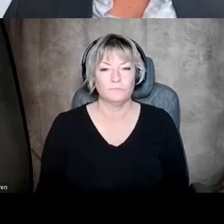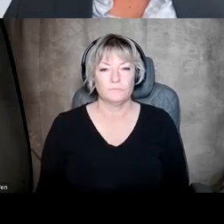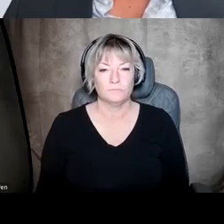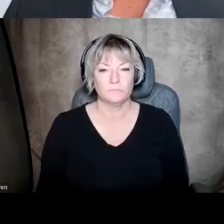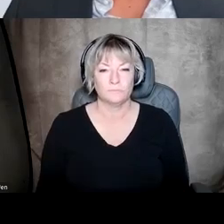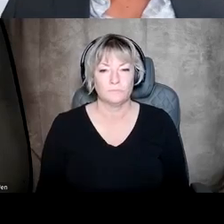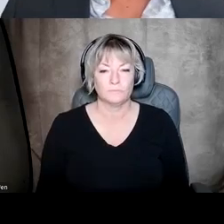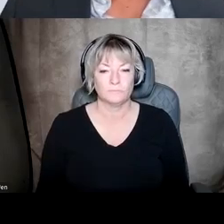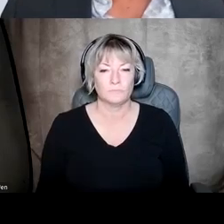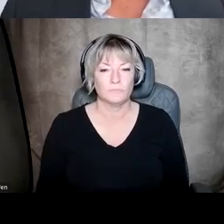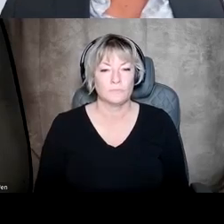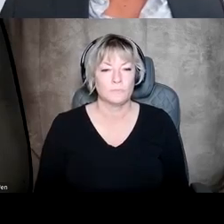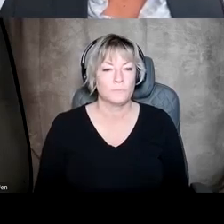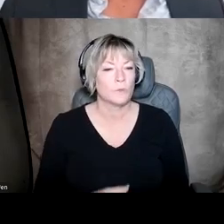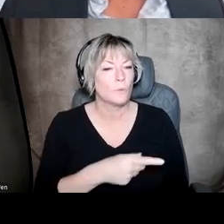Let's see what you all think.